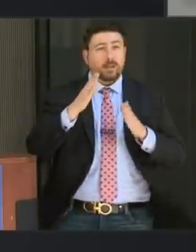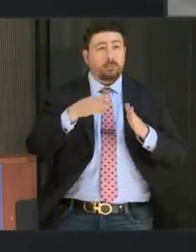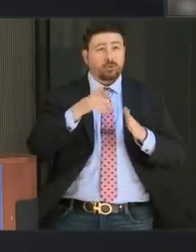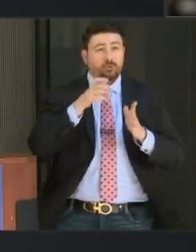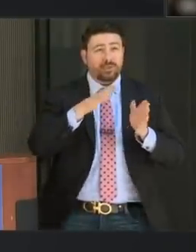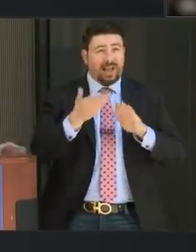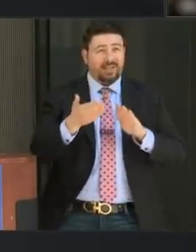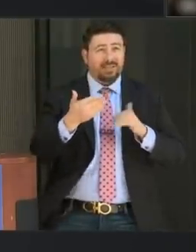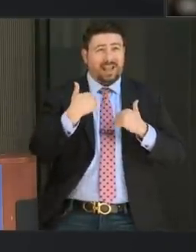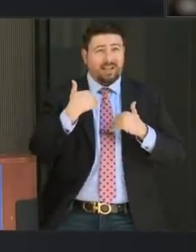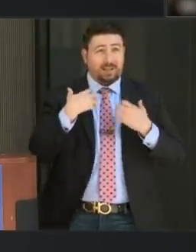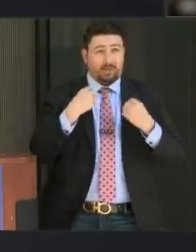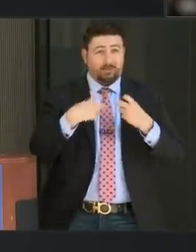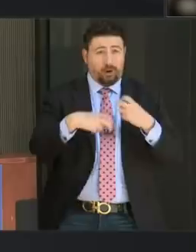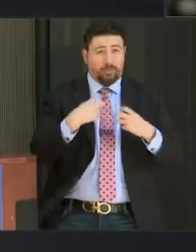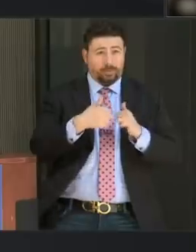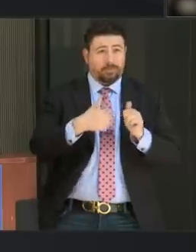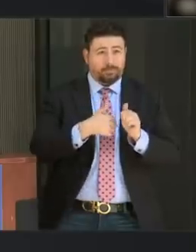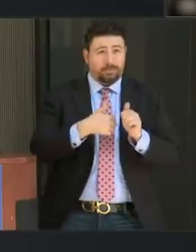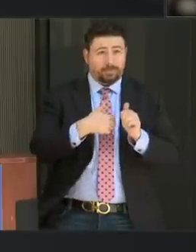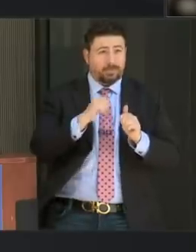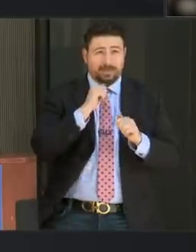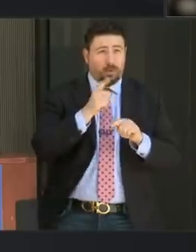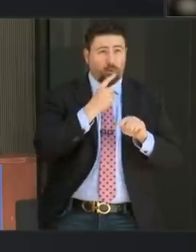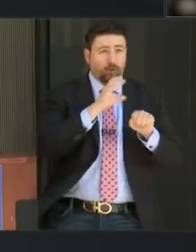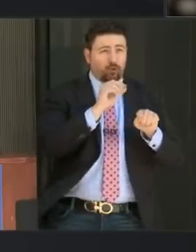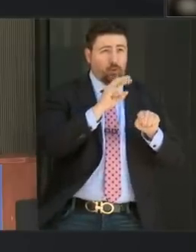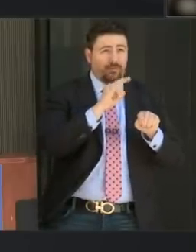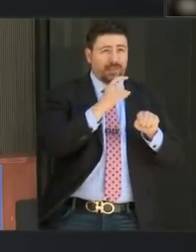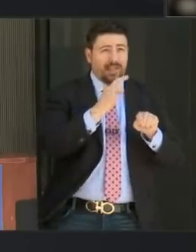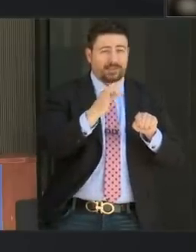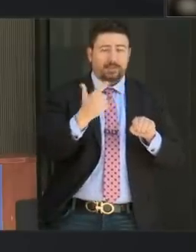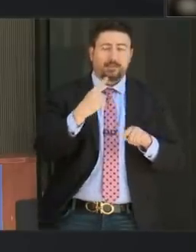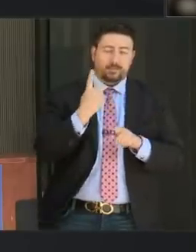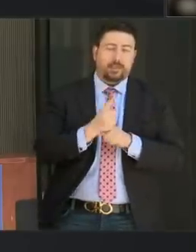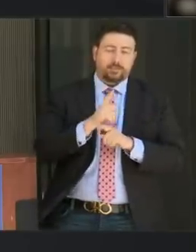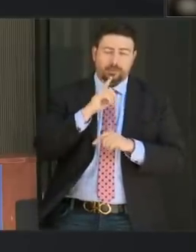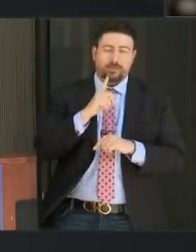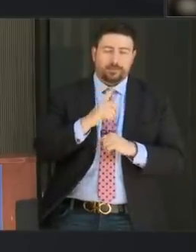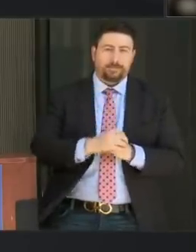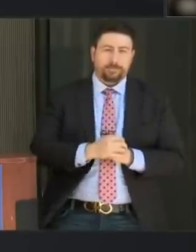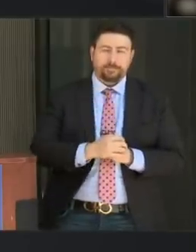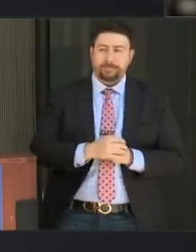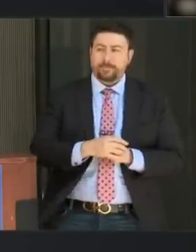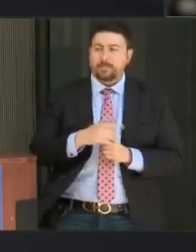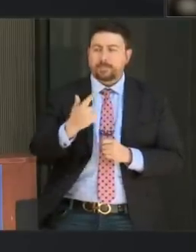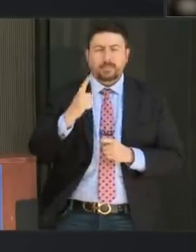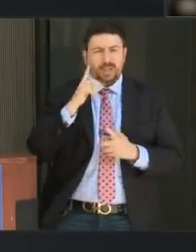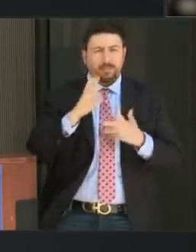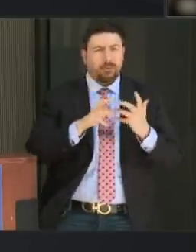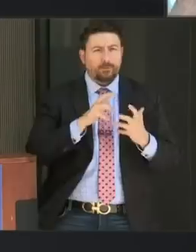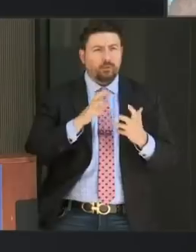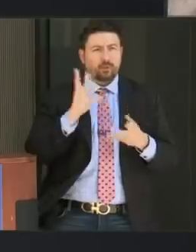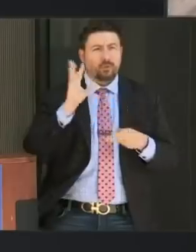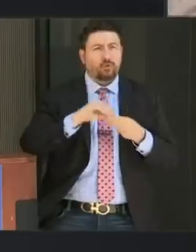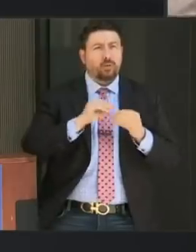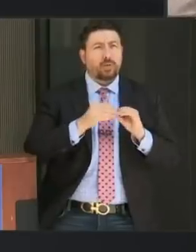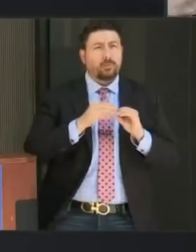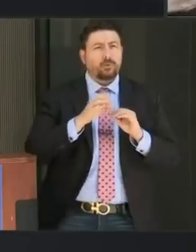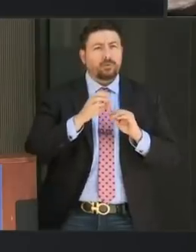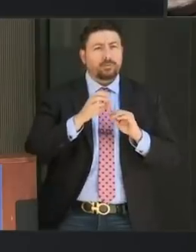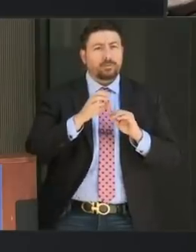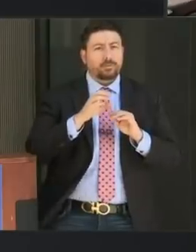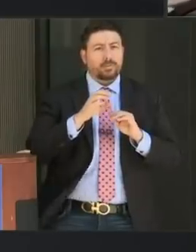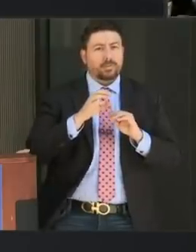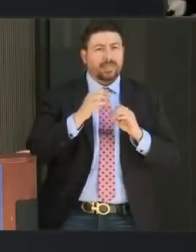health conditions? The woman who died did, unfortunately, have underlying health conditions. And how many, I'm confused about the total number of cases in the